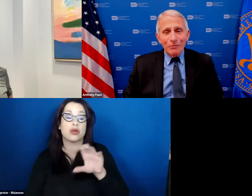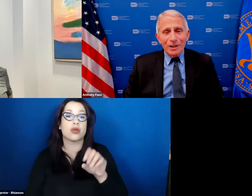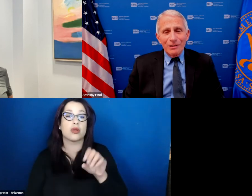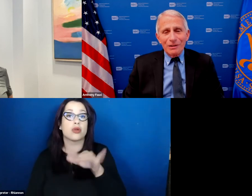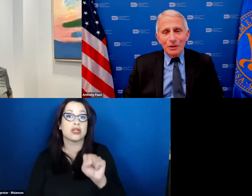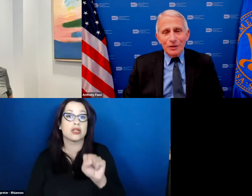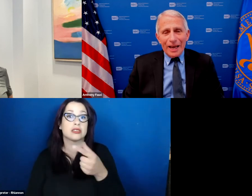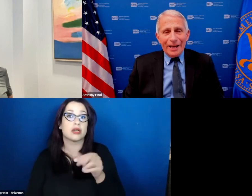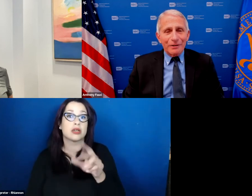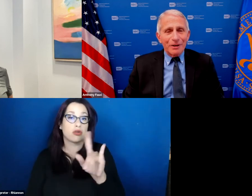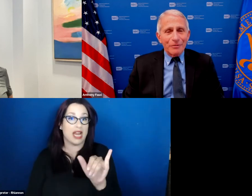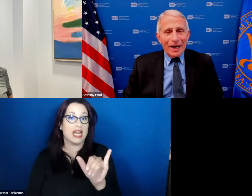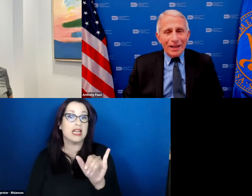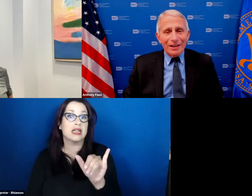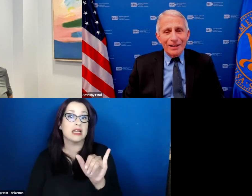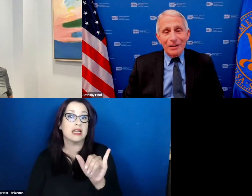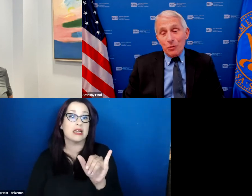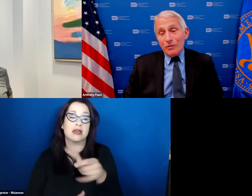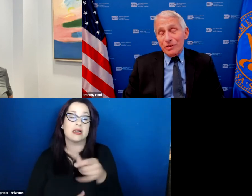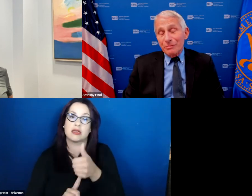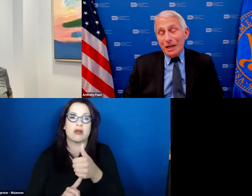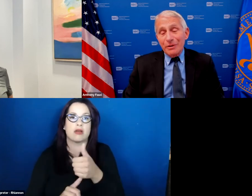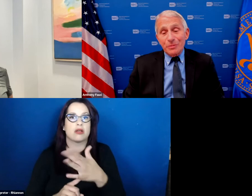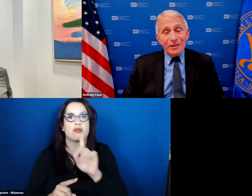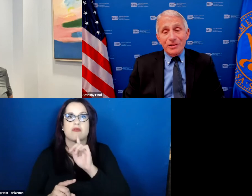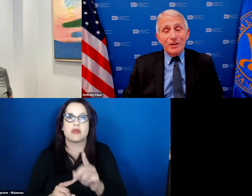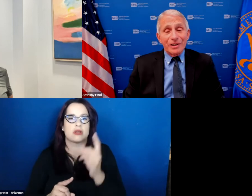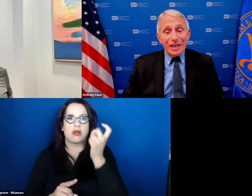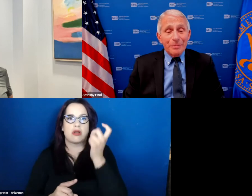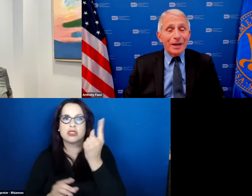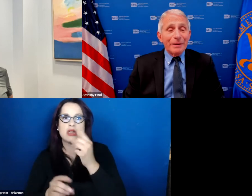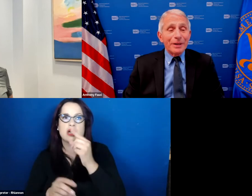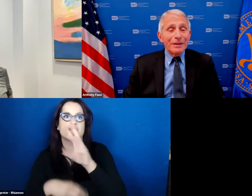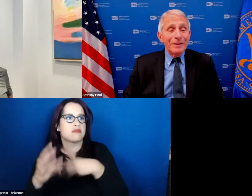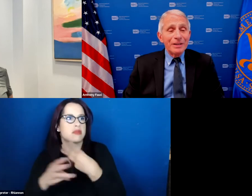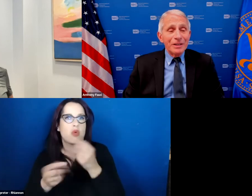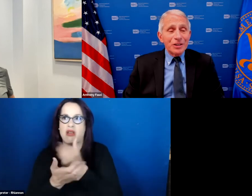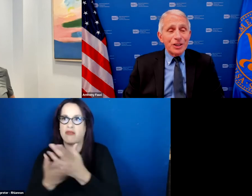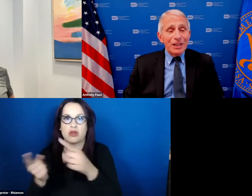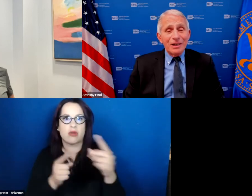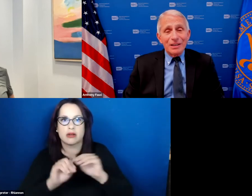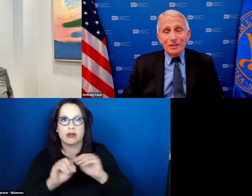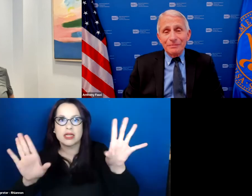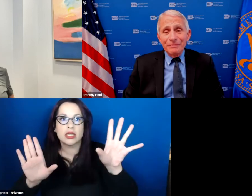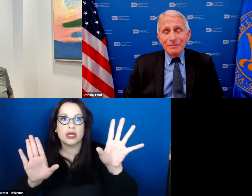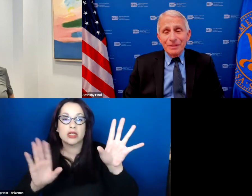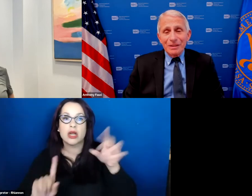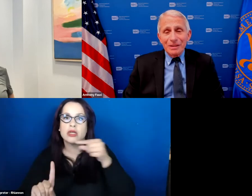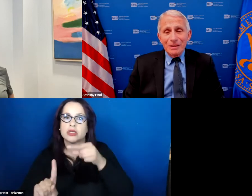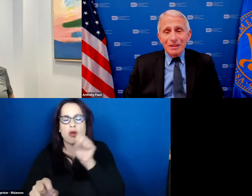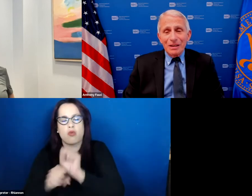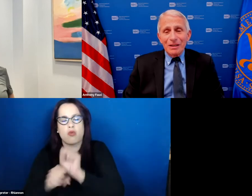got a real good anchor on reality and works in many respects as hard as anybody but she um